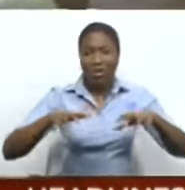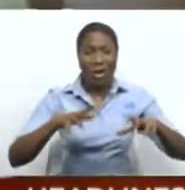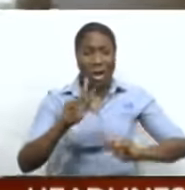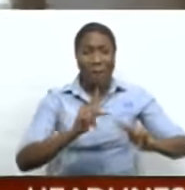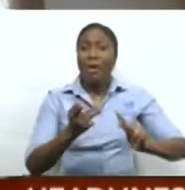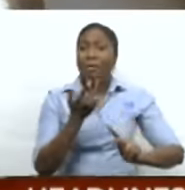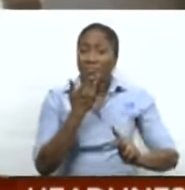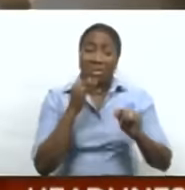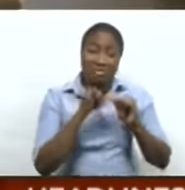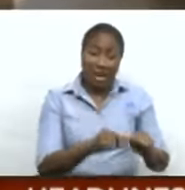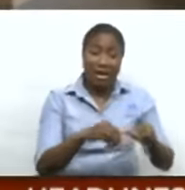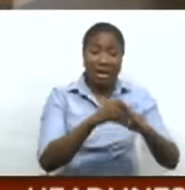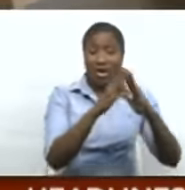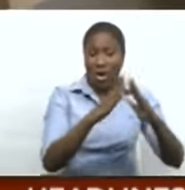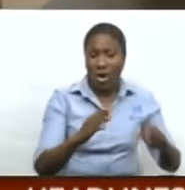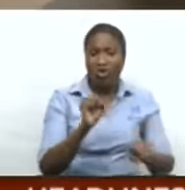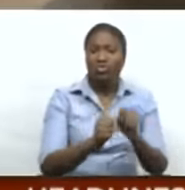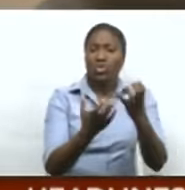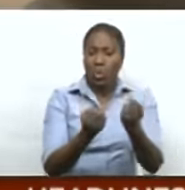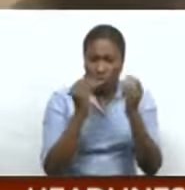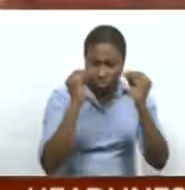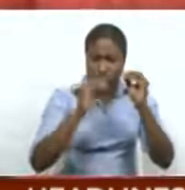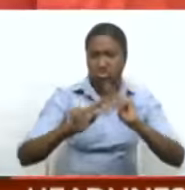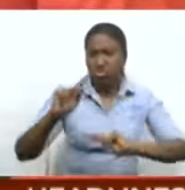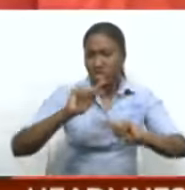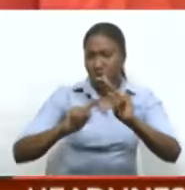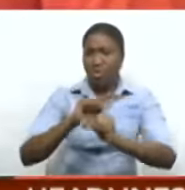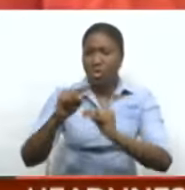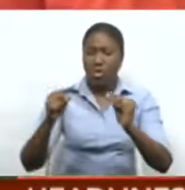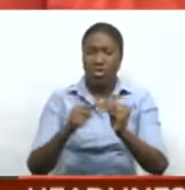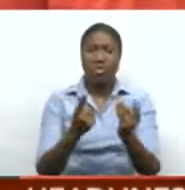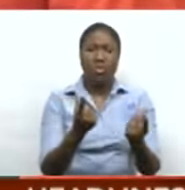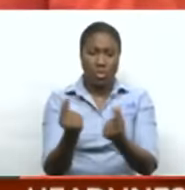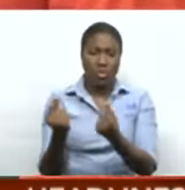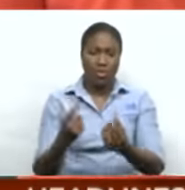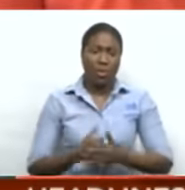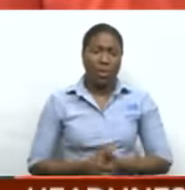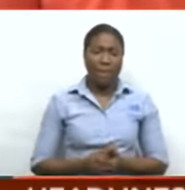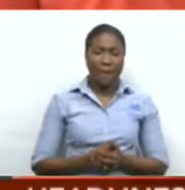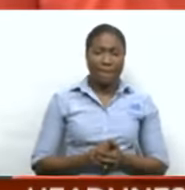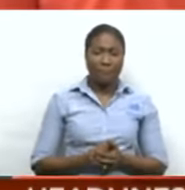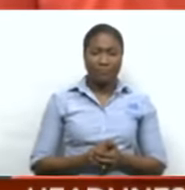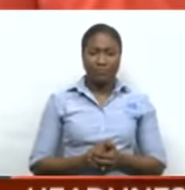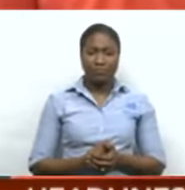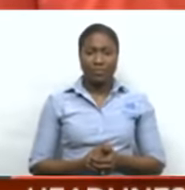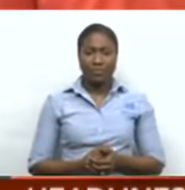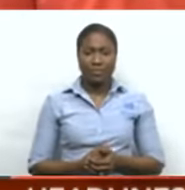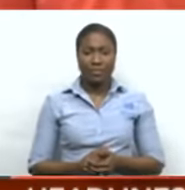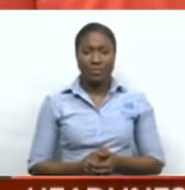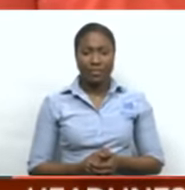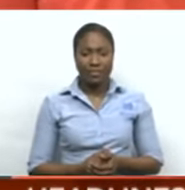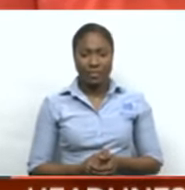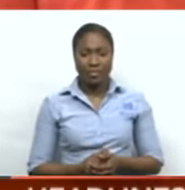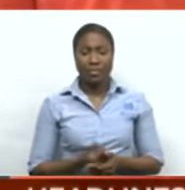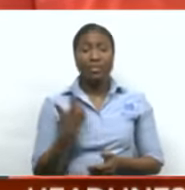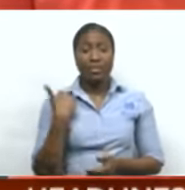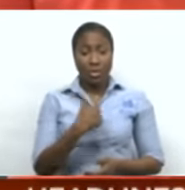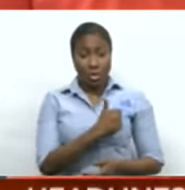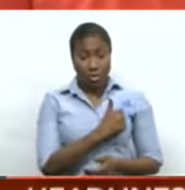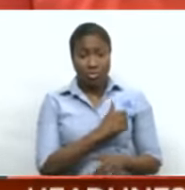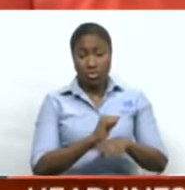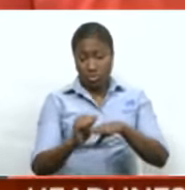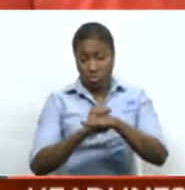program aims to educate people about disasters. We have chained 25 persons within the region